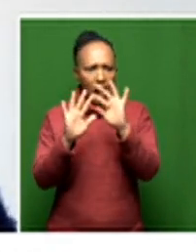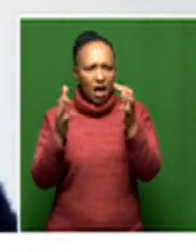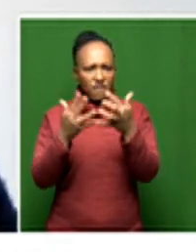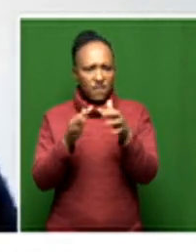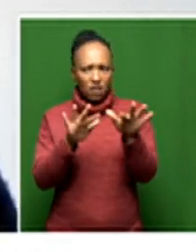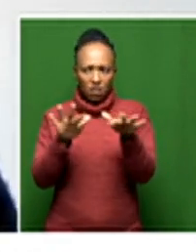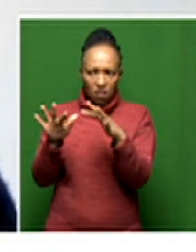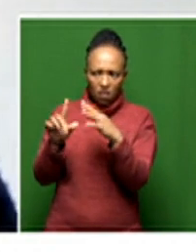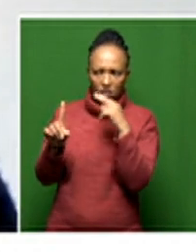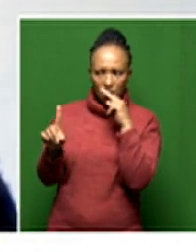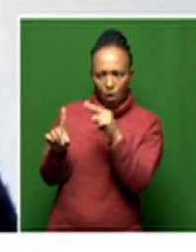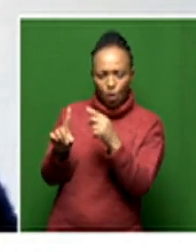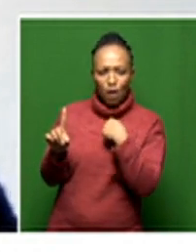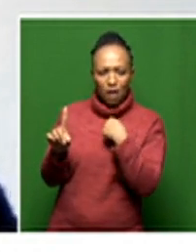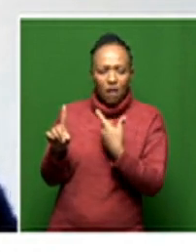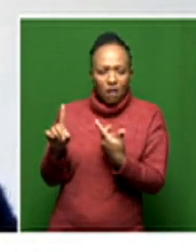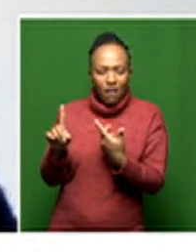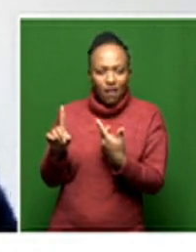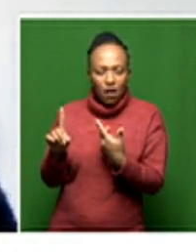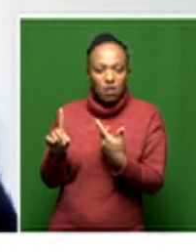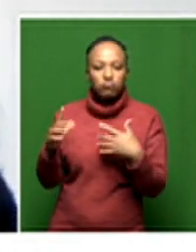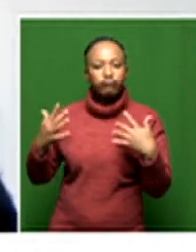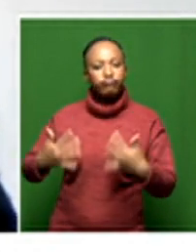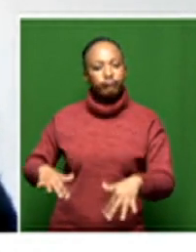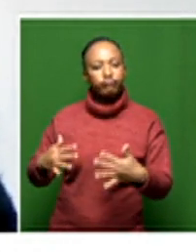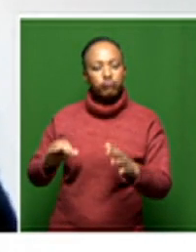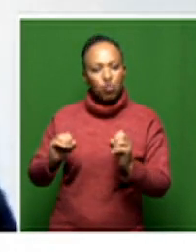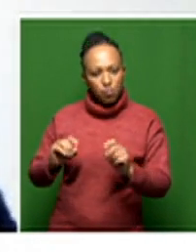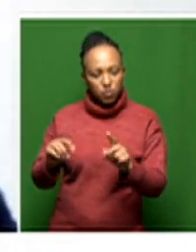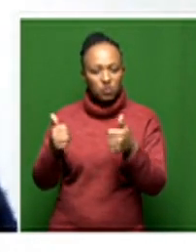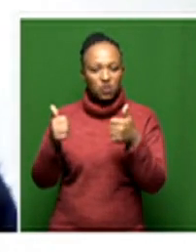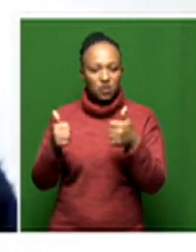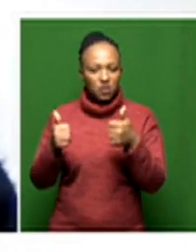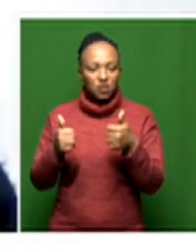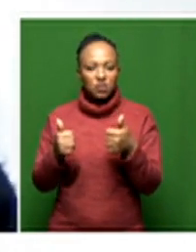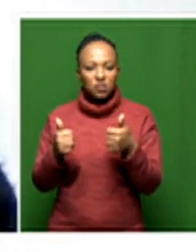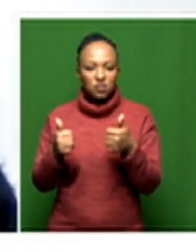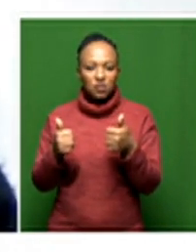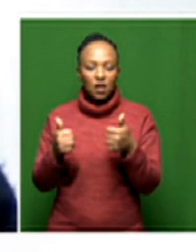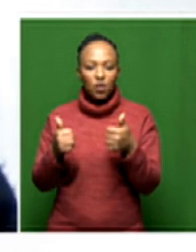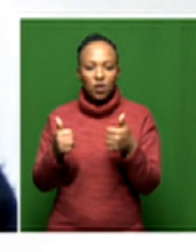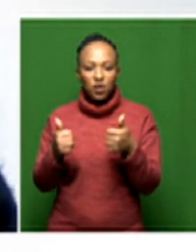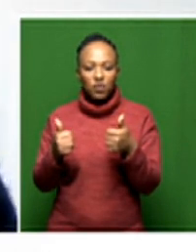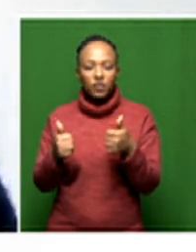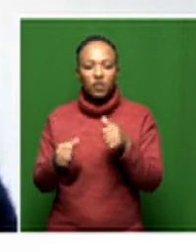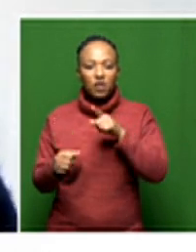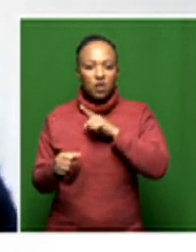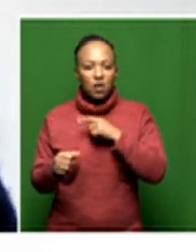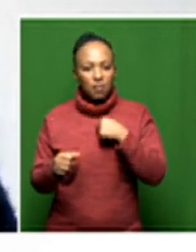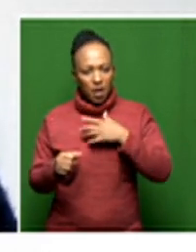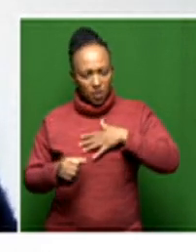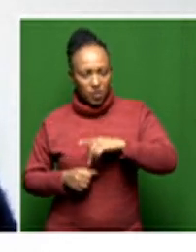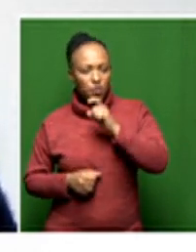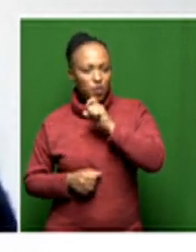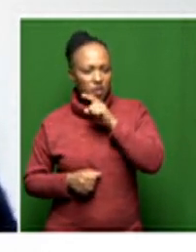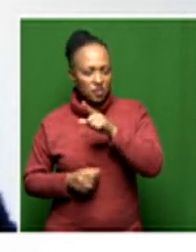guess um and it's an incredible opportunity like i said before and i'm really hoping to use